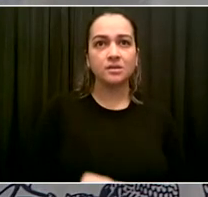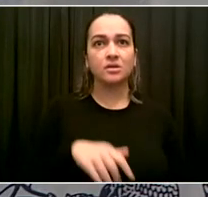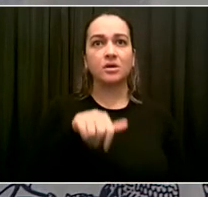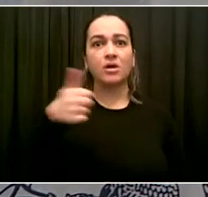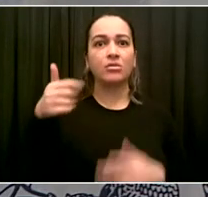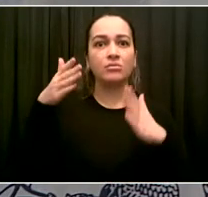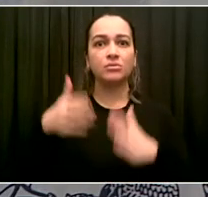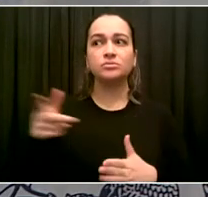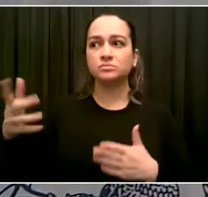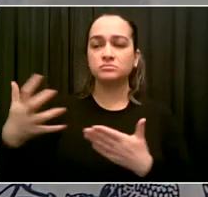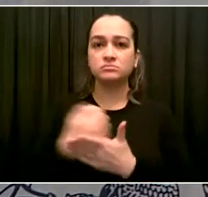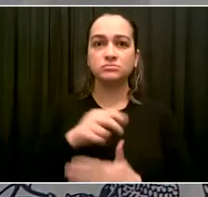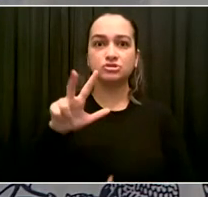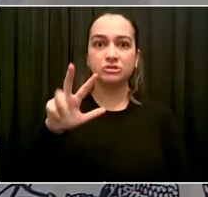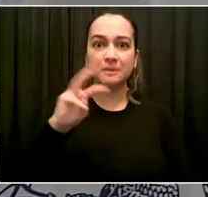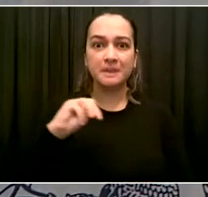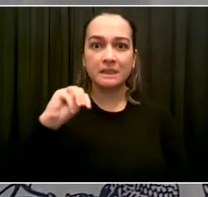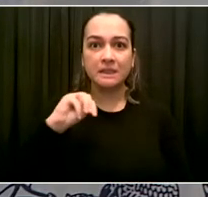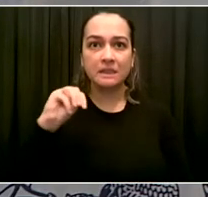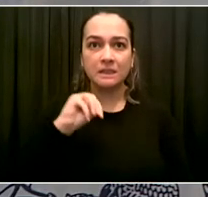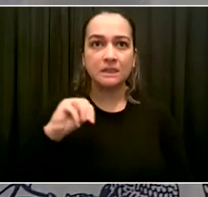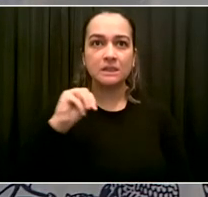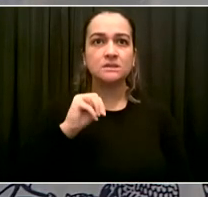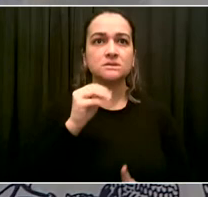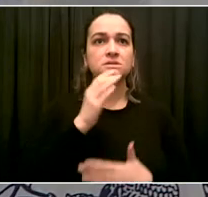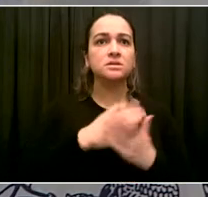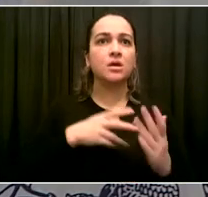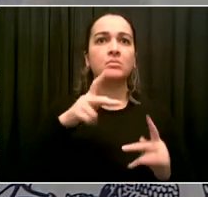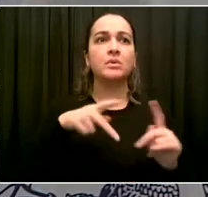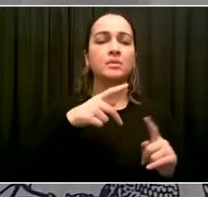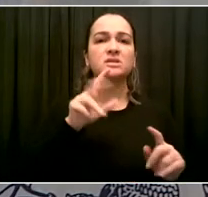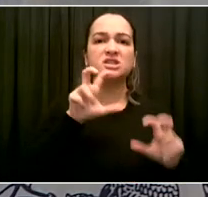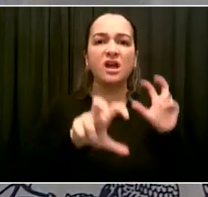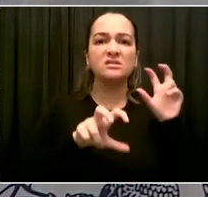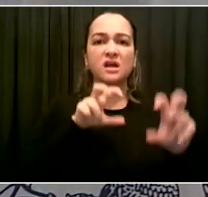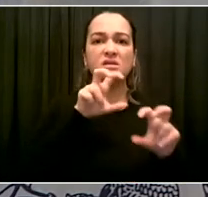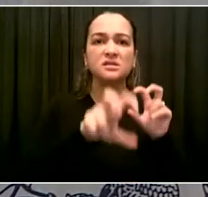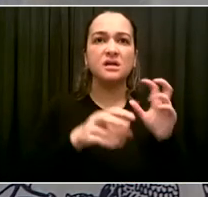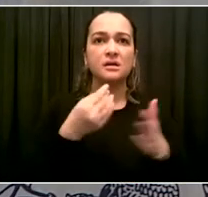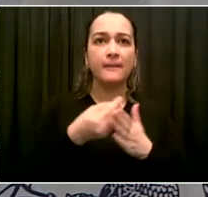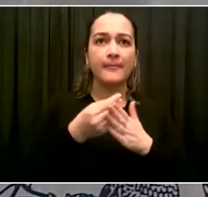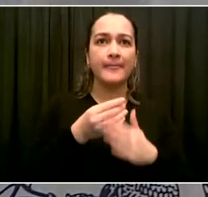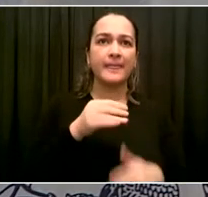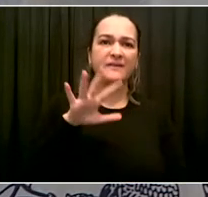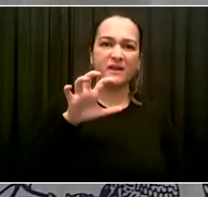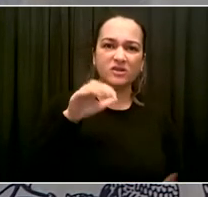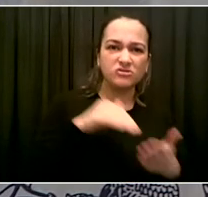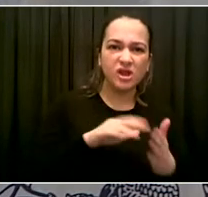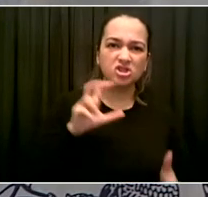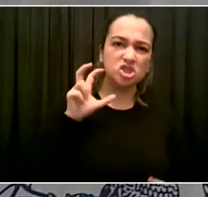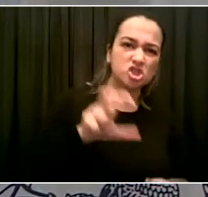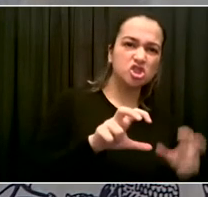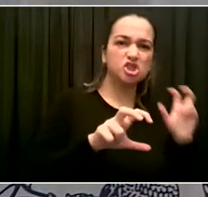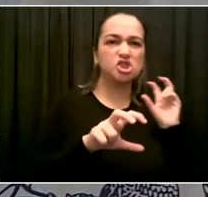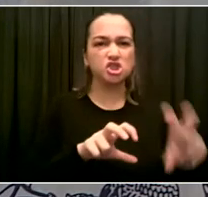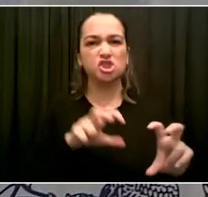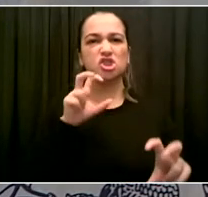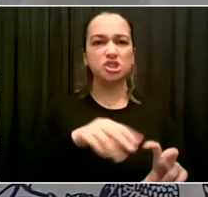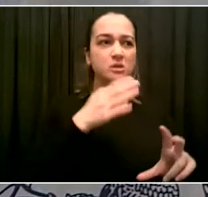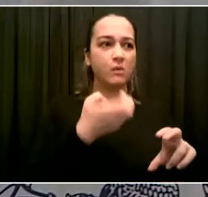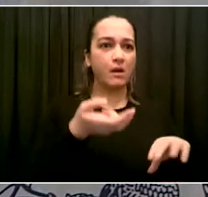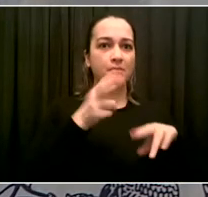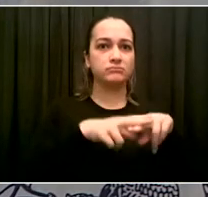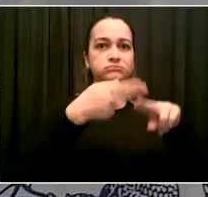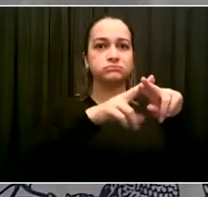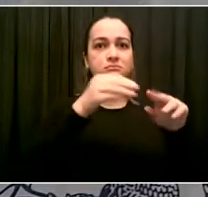Is this, what's your reaction to this, in terms of how it affects city politics and